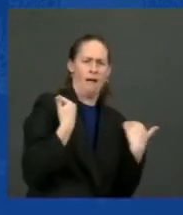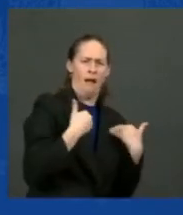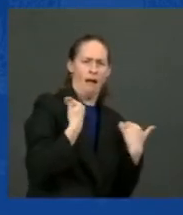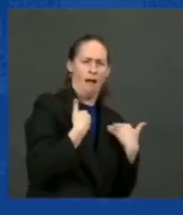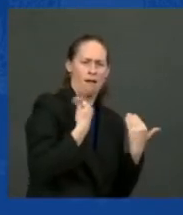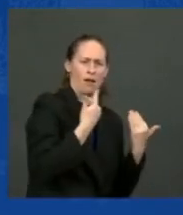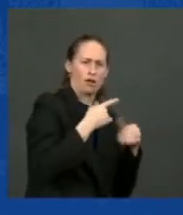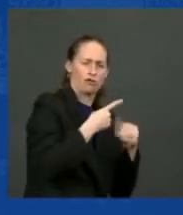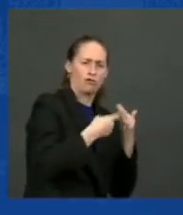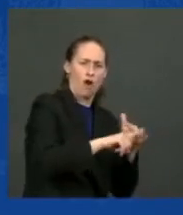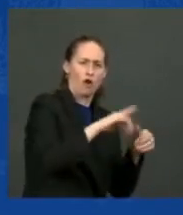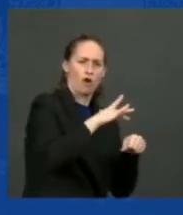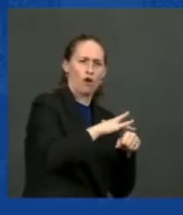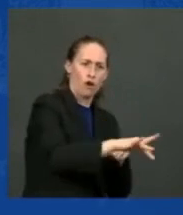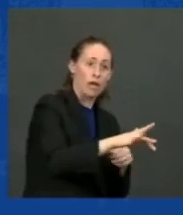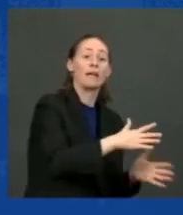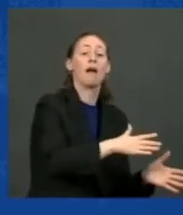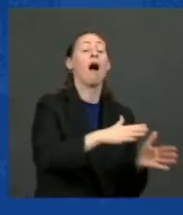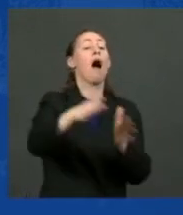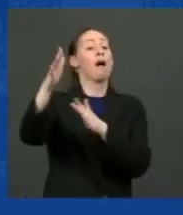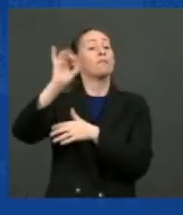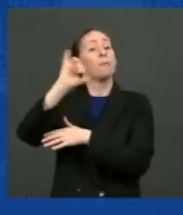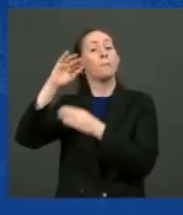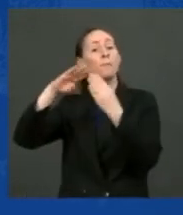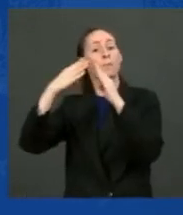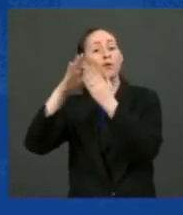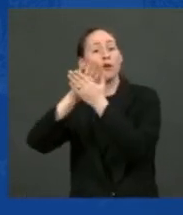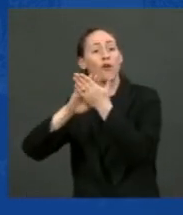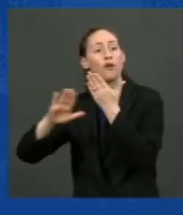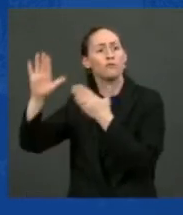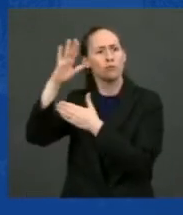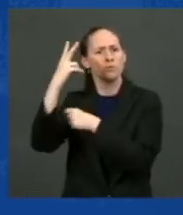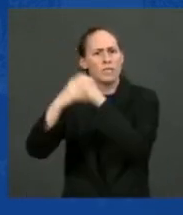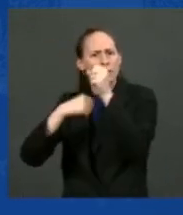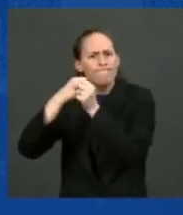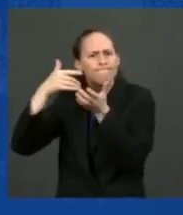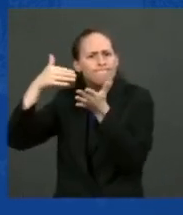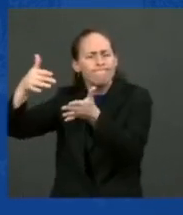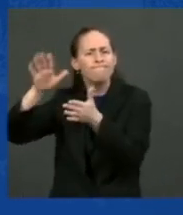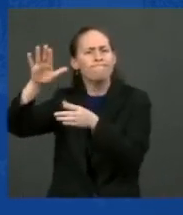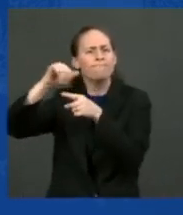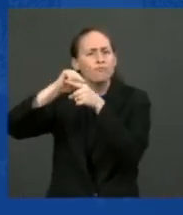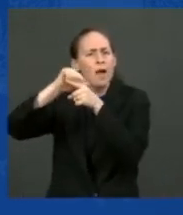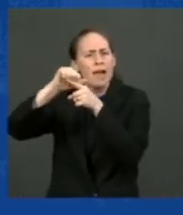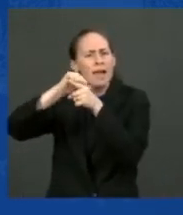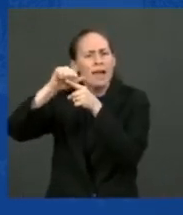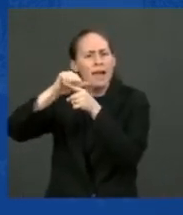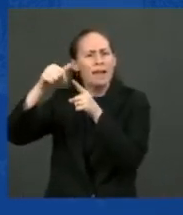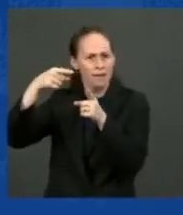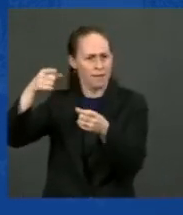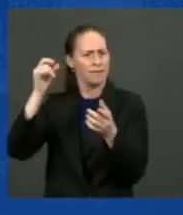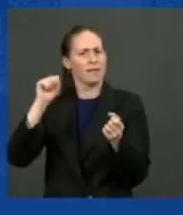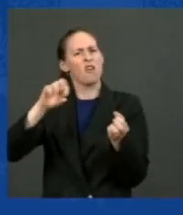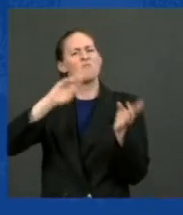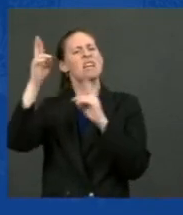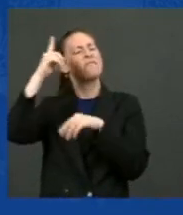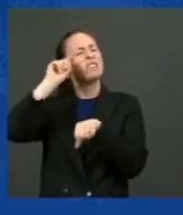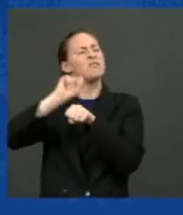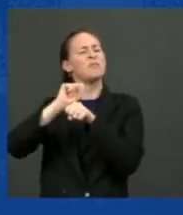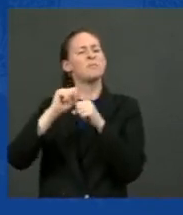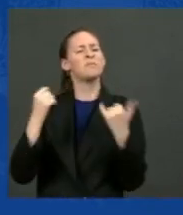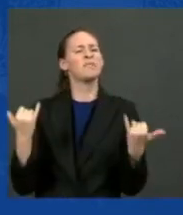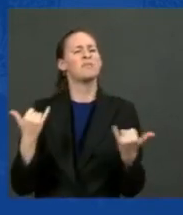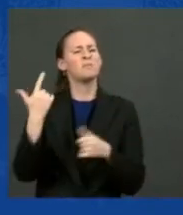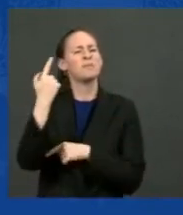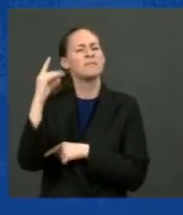colleges so our students can gain skills they need to carve out a place for themselves in the 21st century economy and also increase Pell